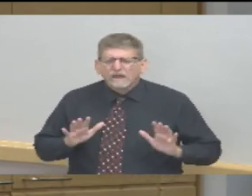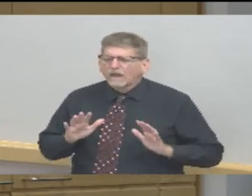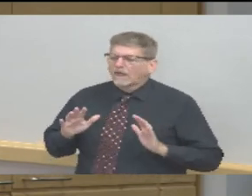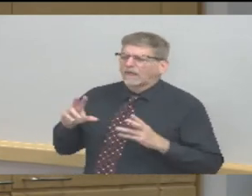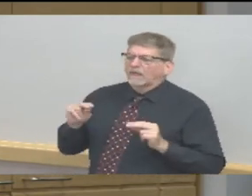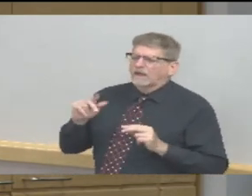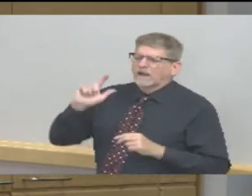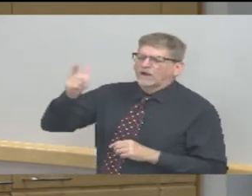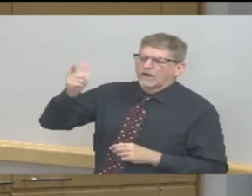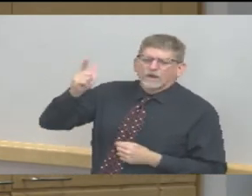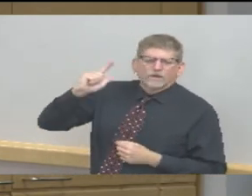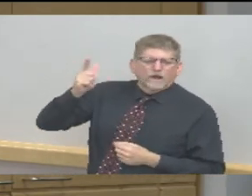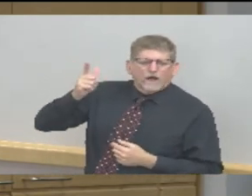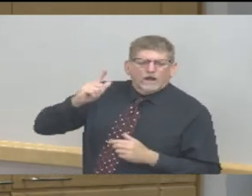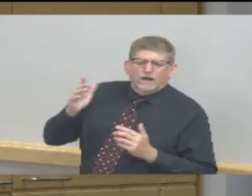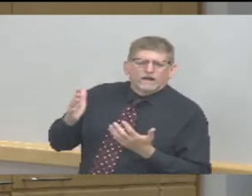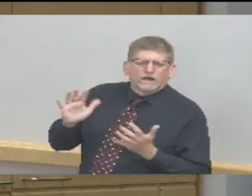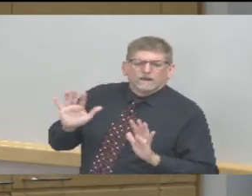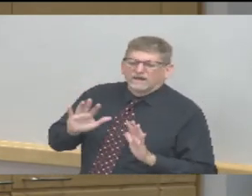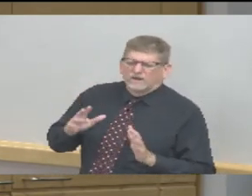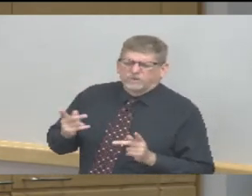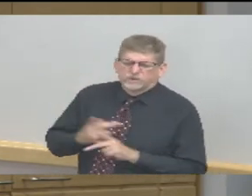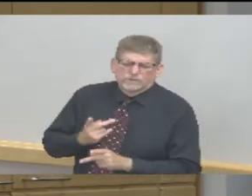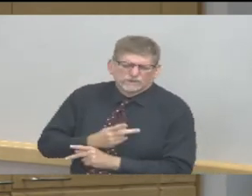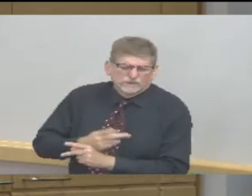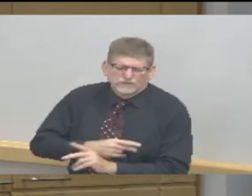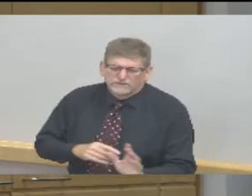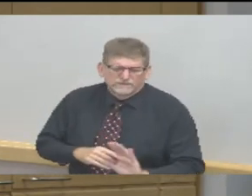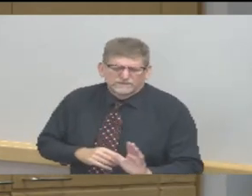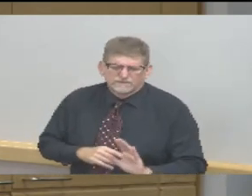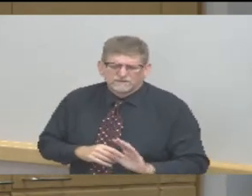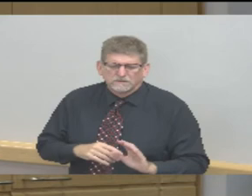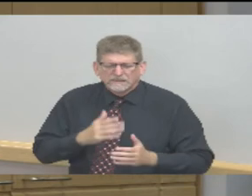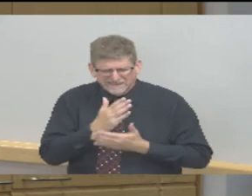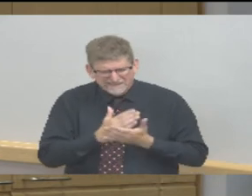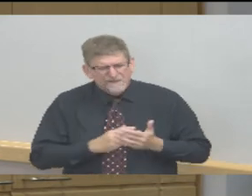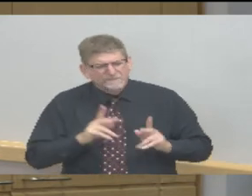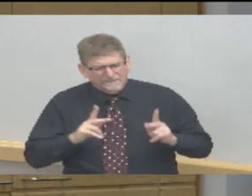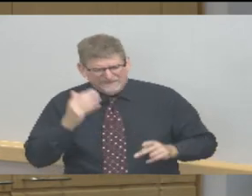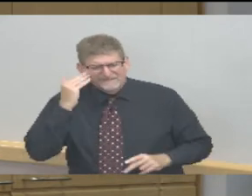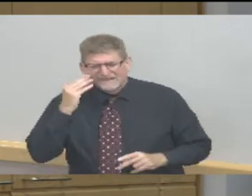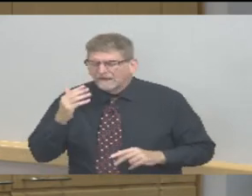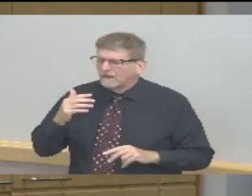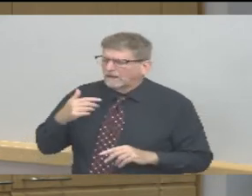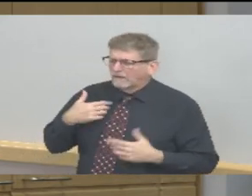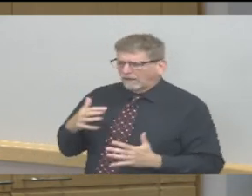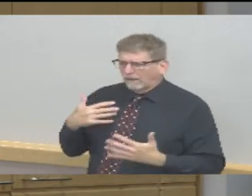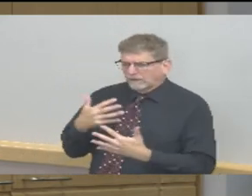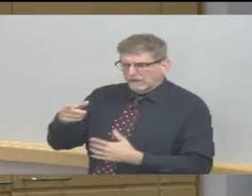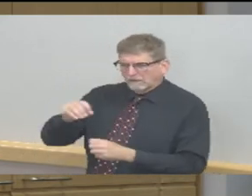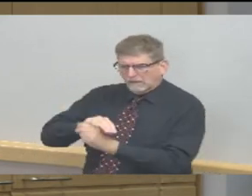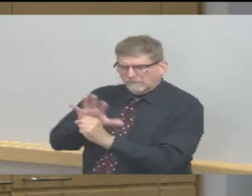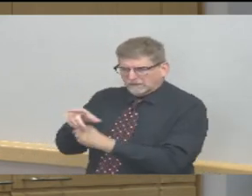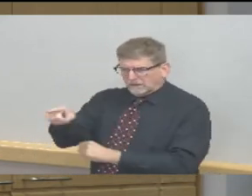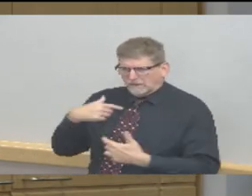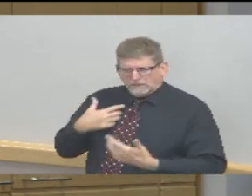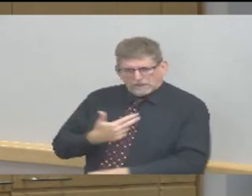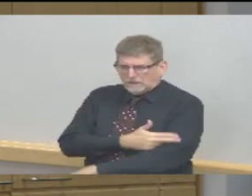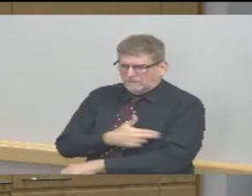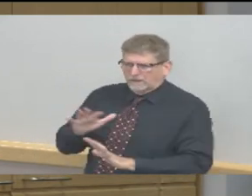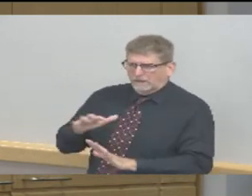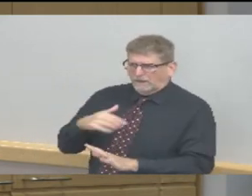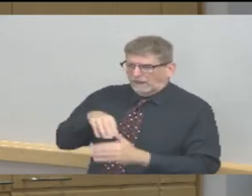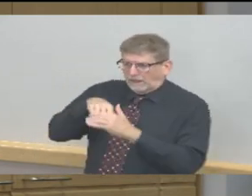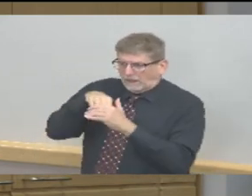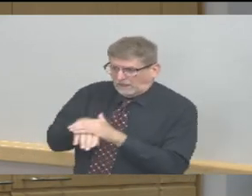of the concern of well I don't want to go to the hospital because that's where the COVID virus is and so